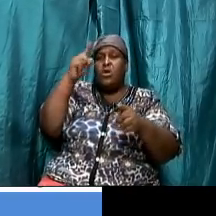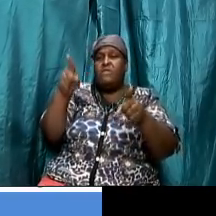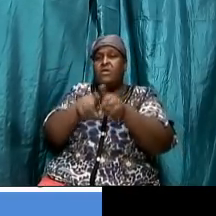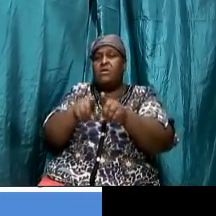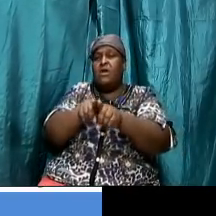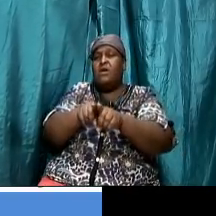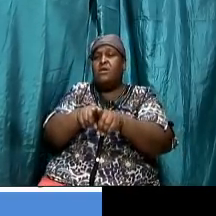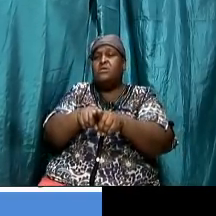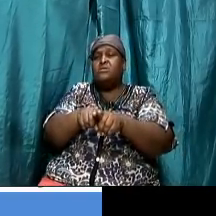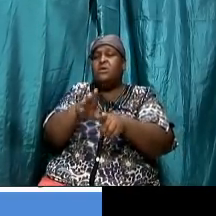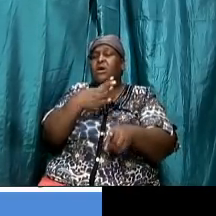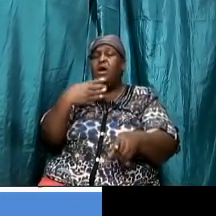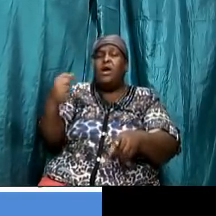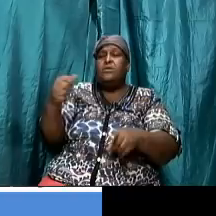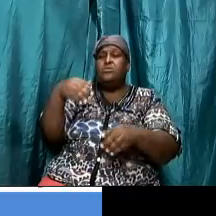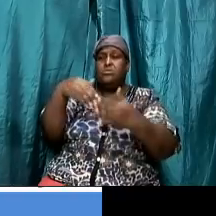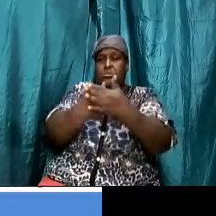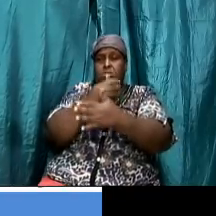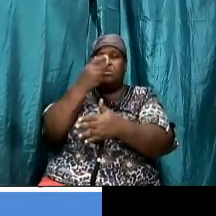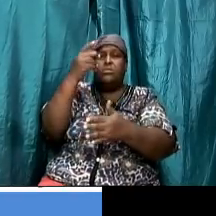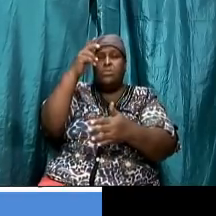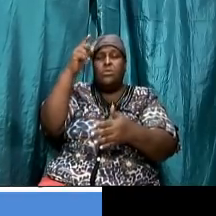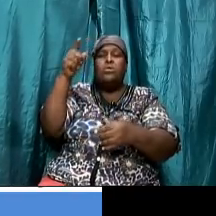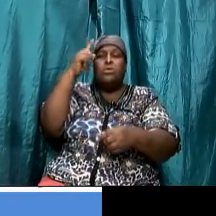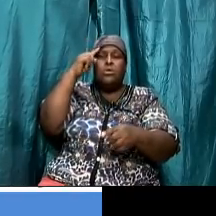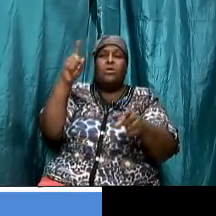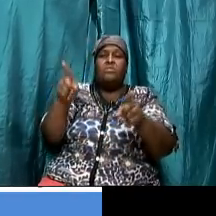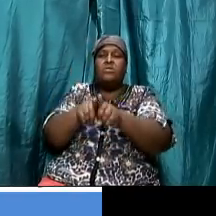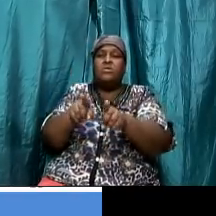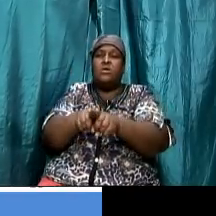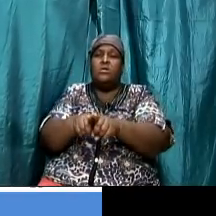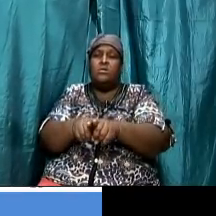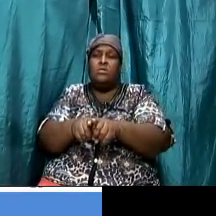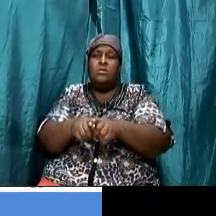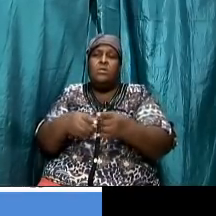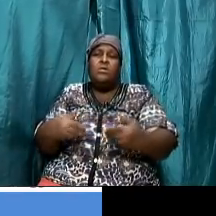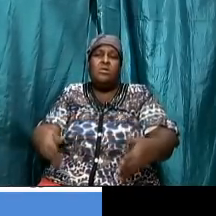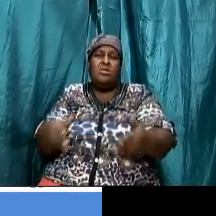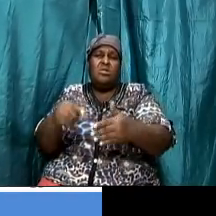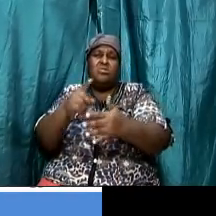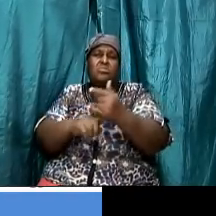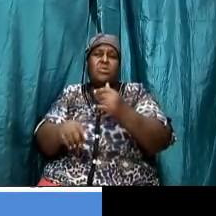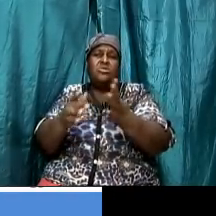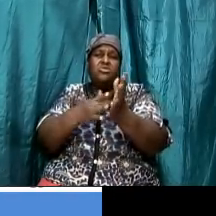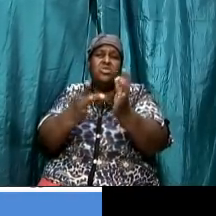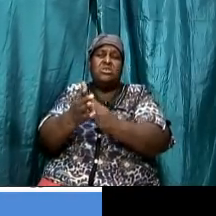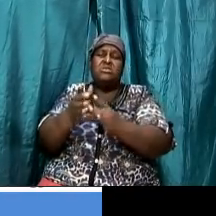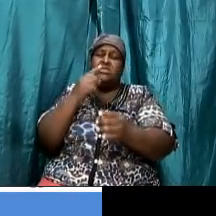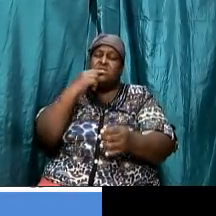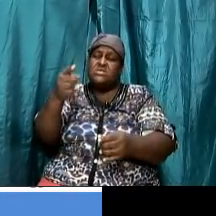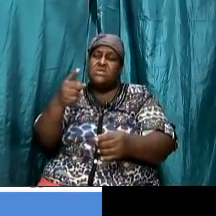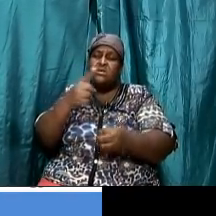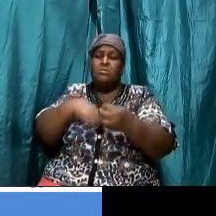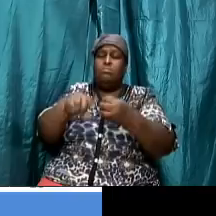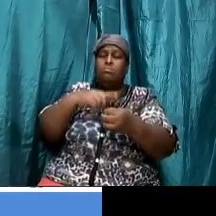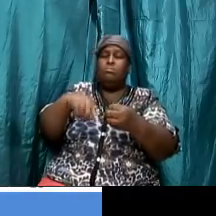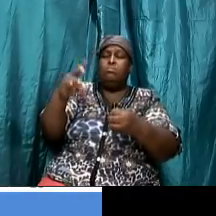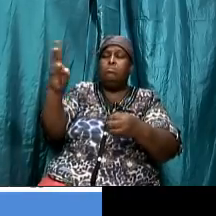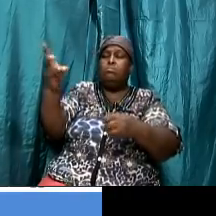look at what jesus had to say about the sabbath praise god so jesus and the sabbath